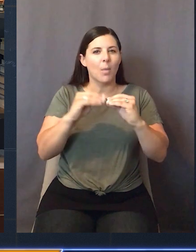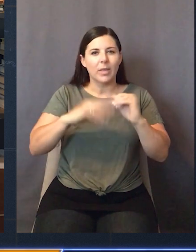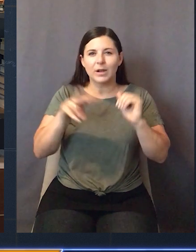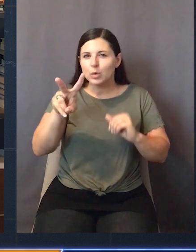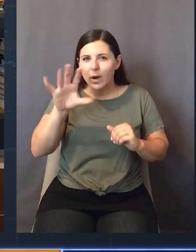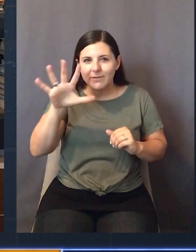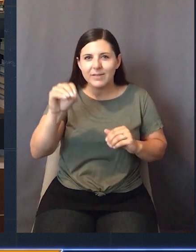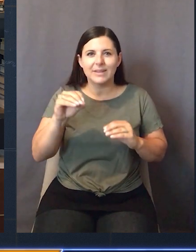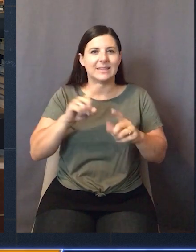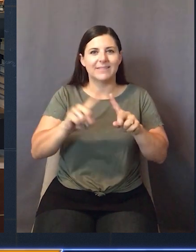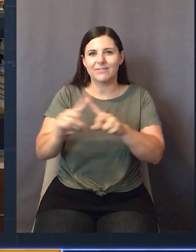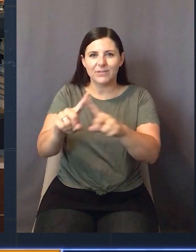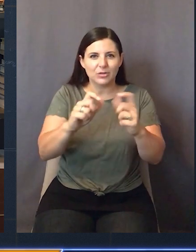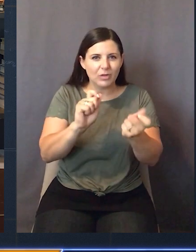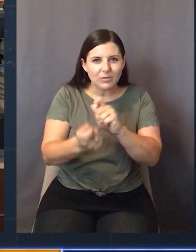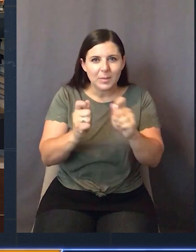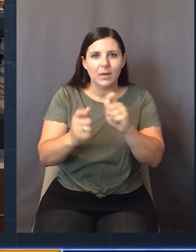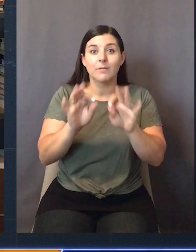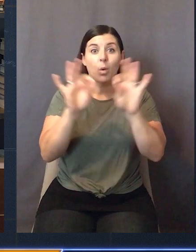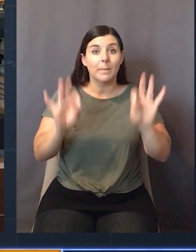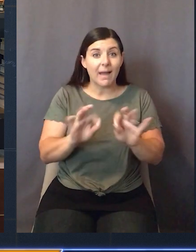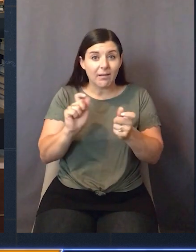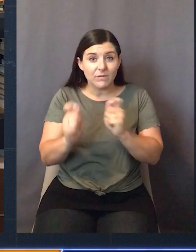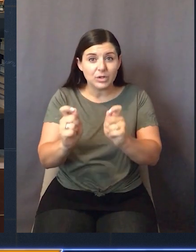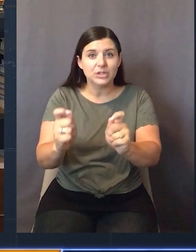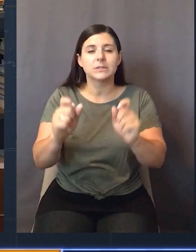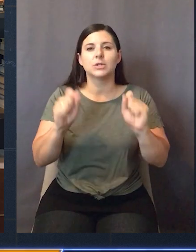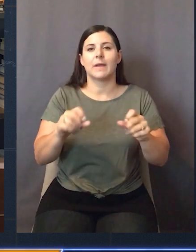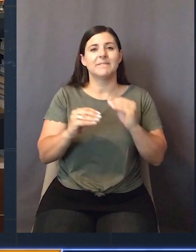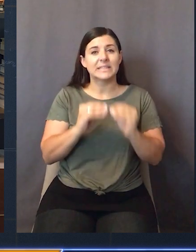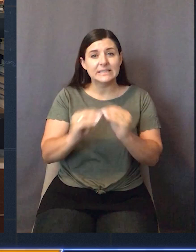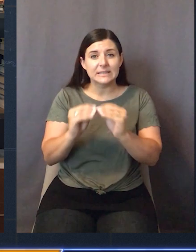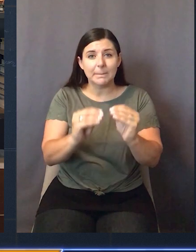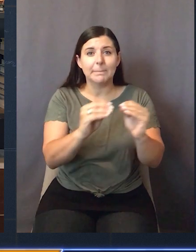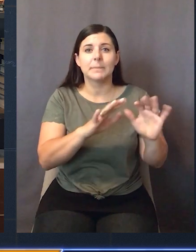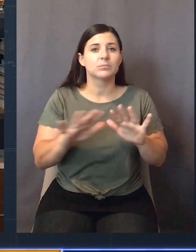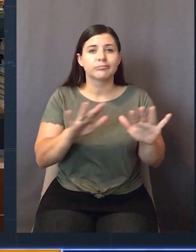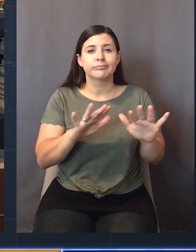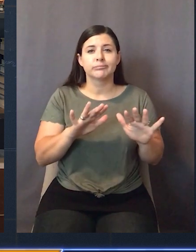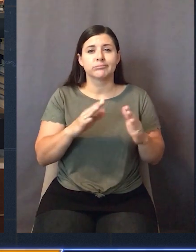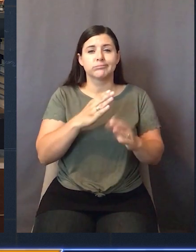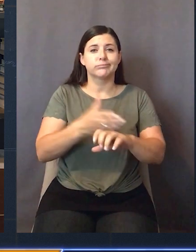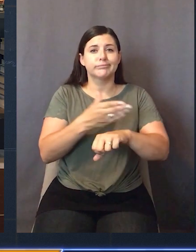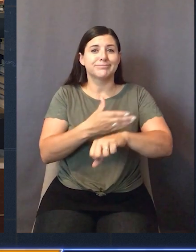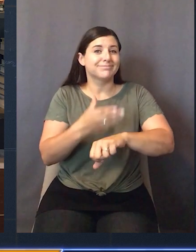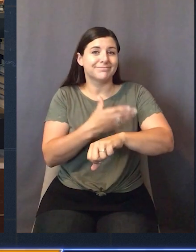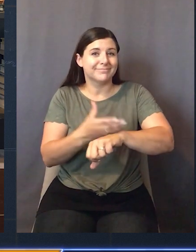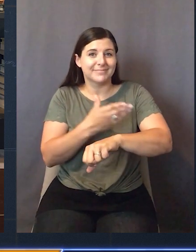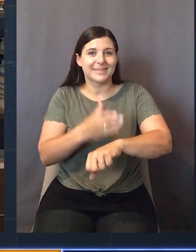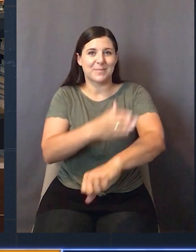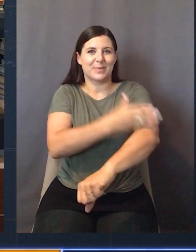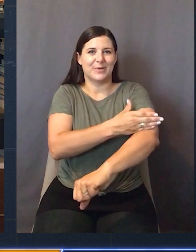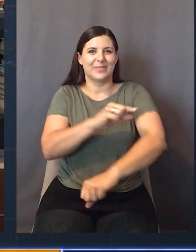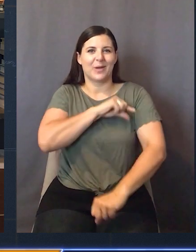over 250 different transformations, you can do format conversion, you can fix up invalid values, and all the kind of things you